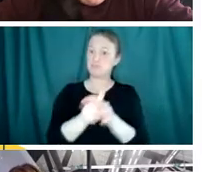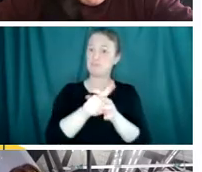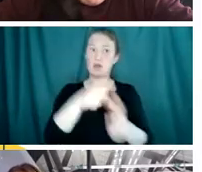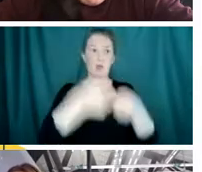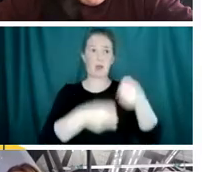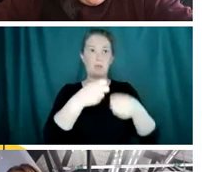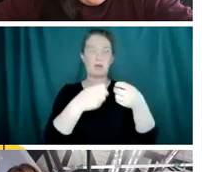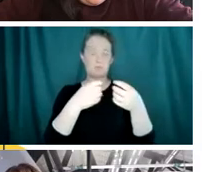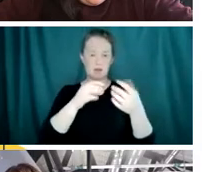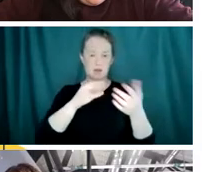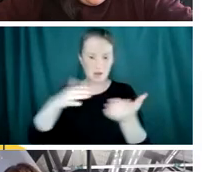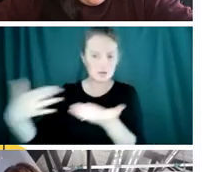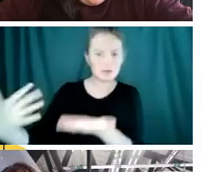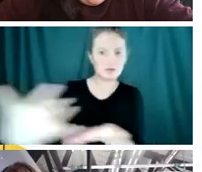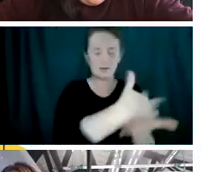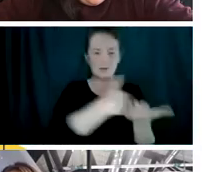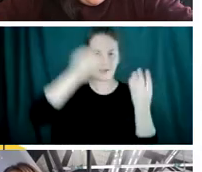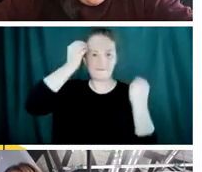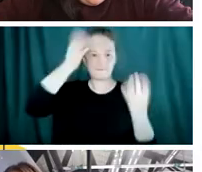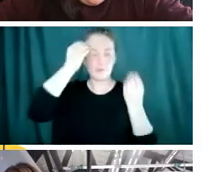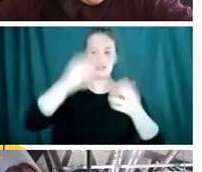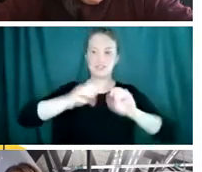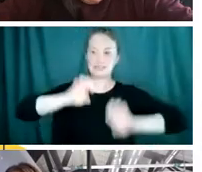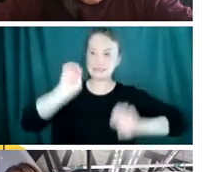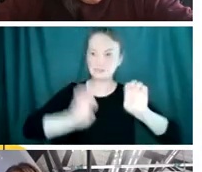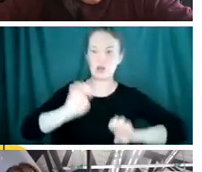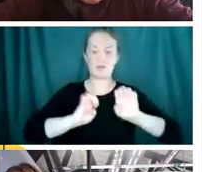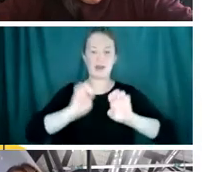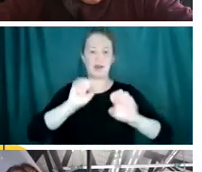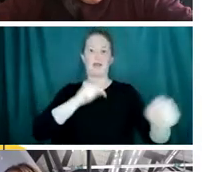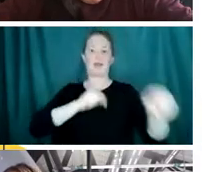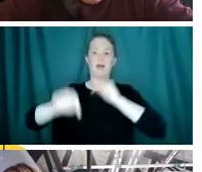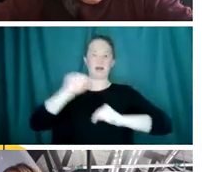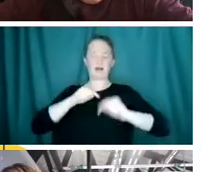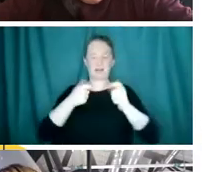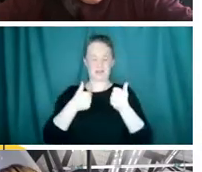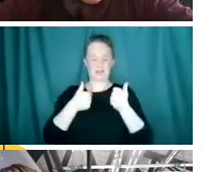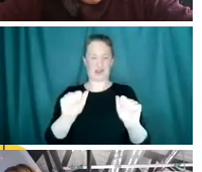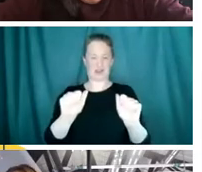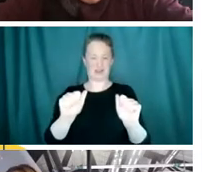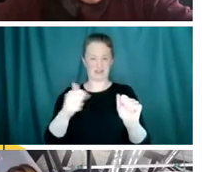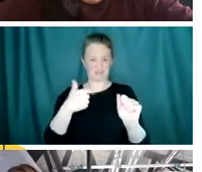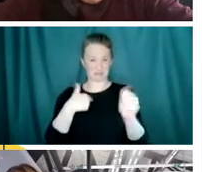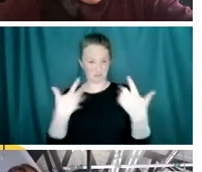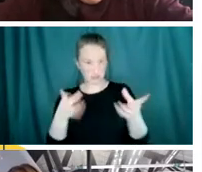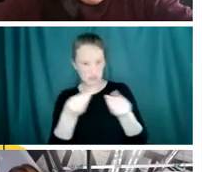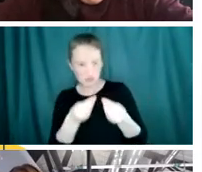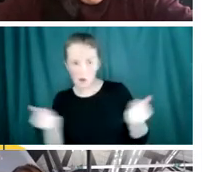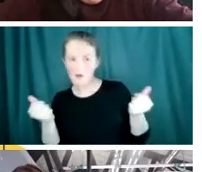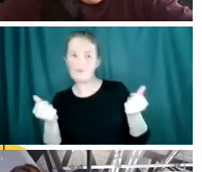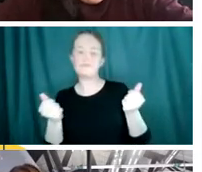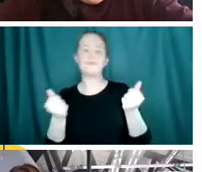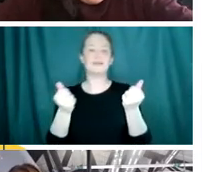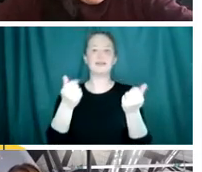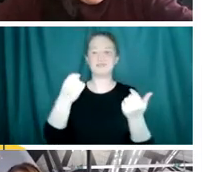gather data and conduct scientific experiments and then go back and try to see if you've either solved the question. And at the very least, if you